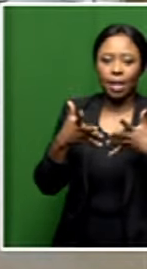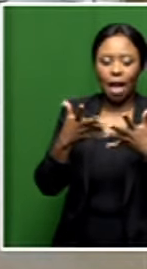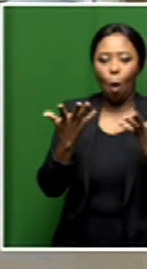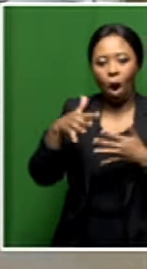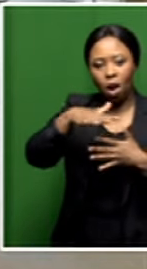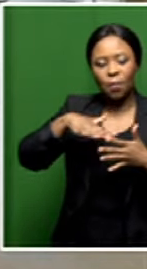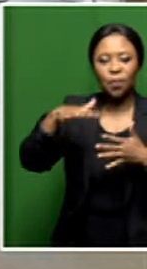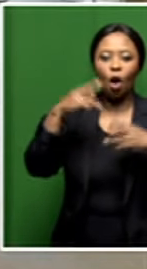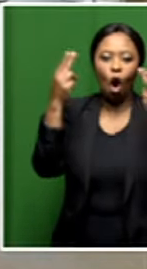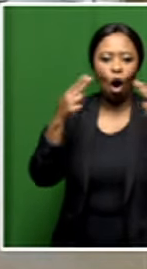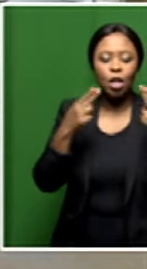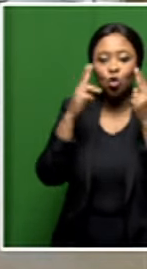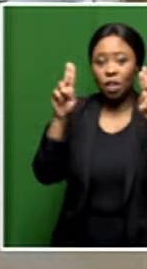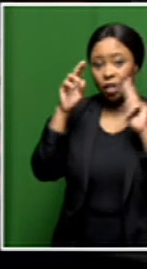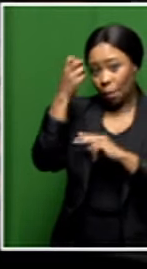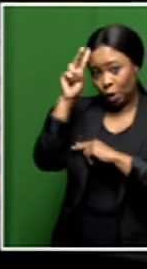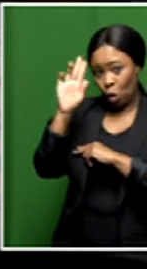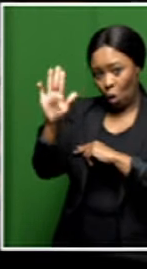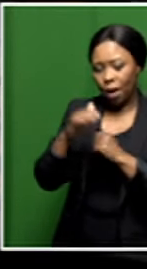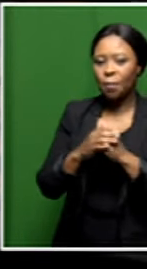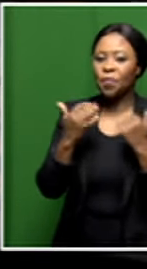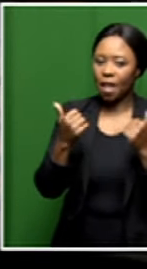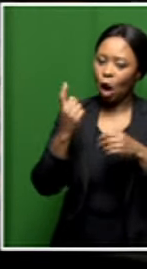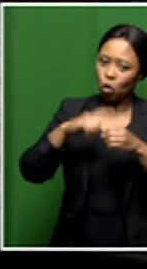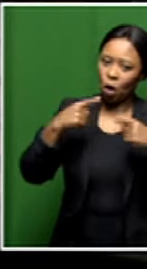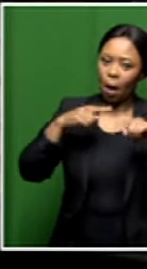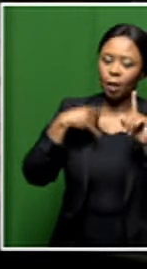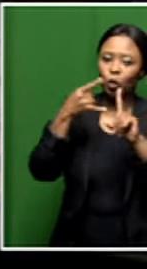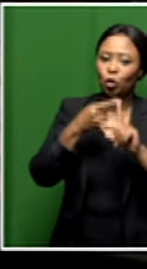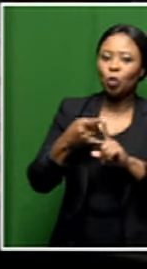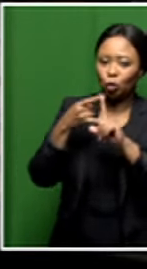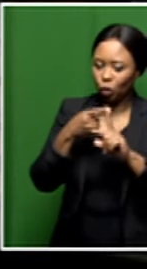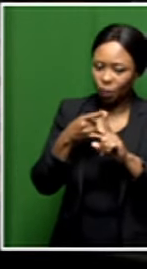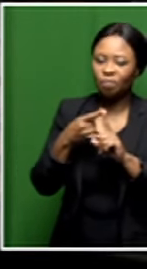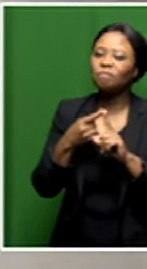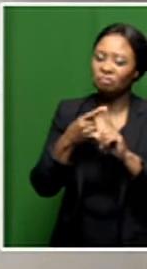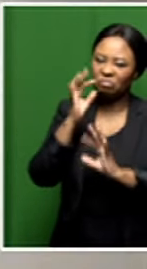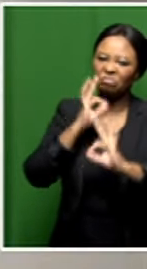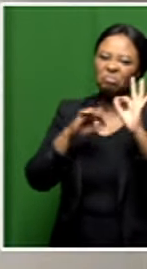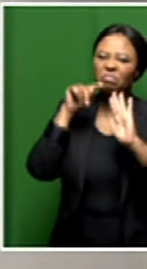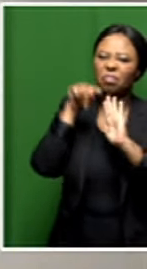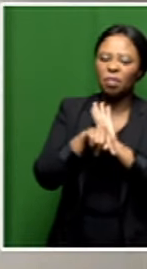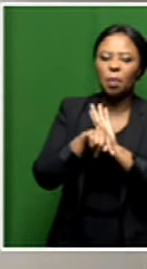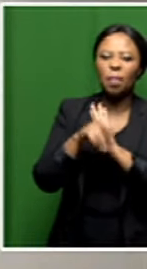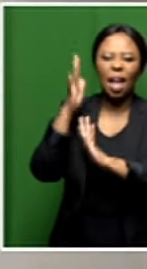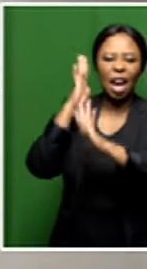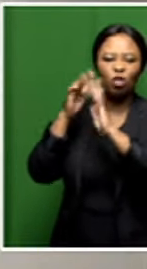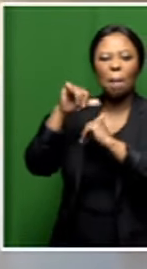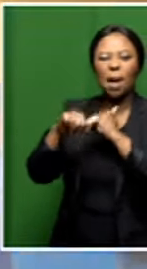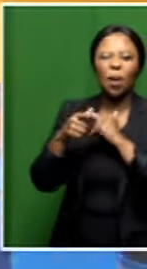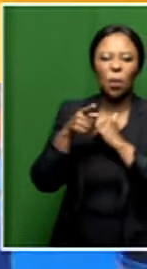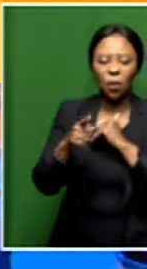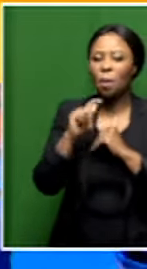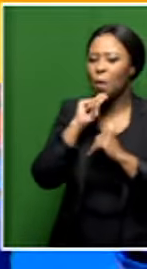Chavit Arts Center at the University of Pretoria. She joins us now on Zoom to unpack the Center's Heritage Month. Good morning, Gabi.